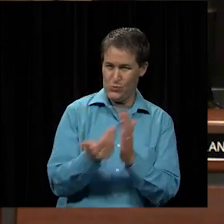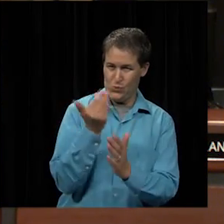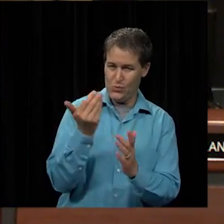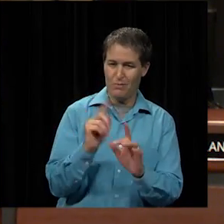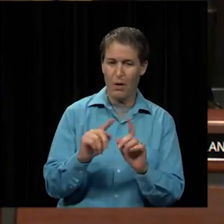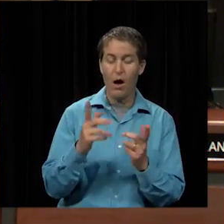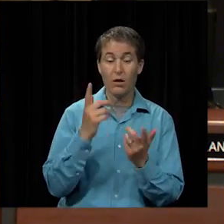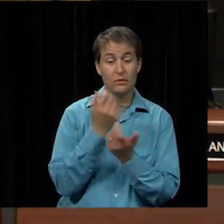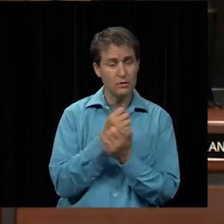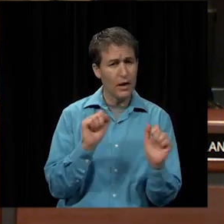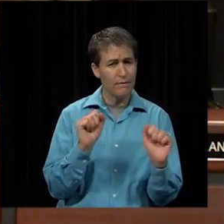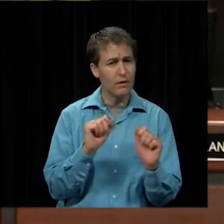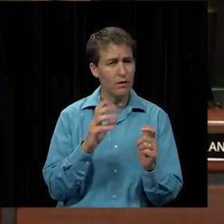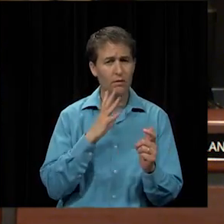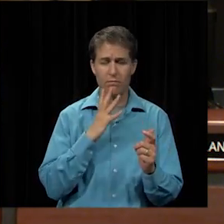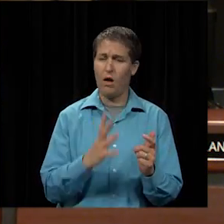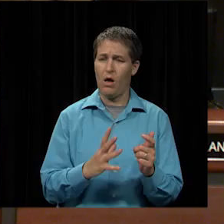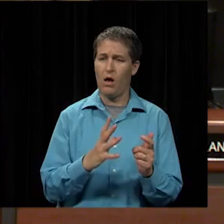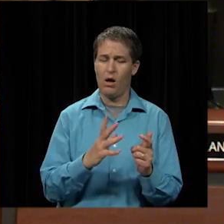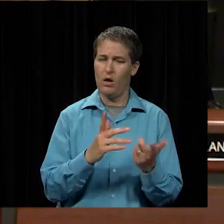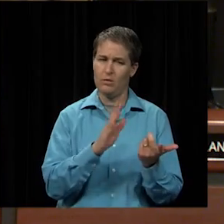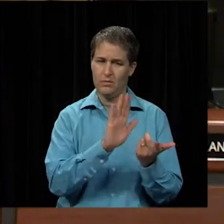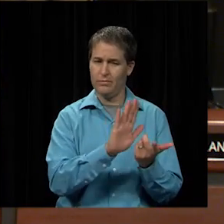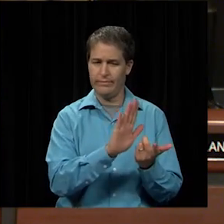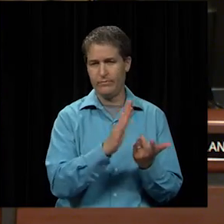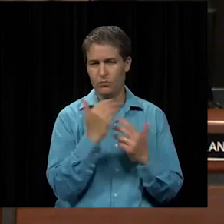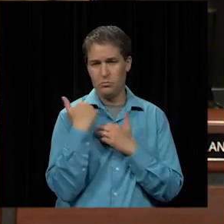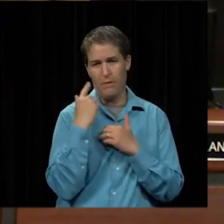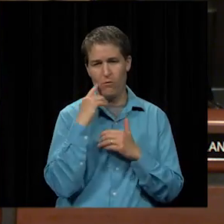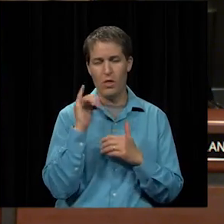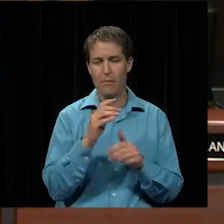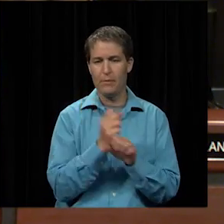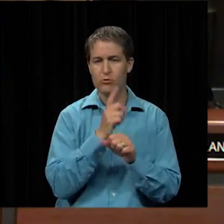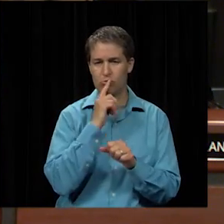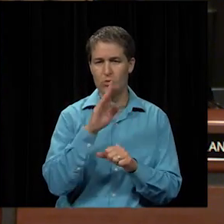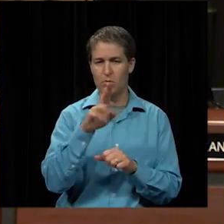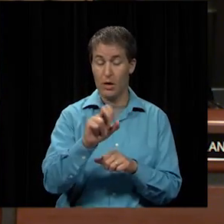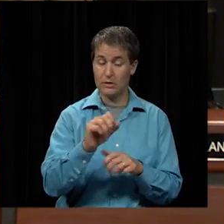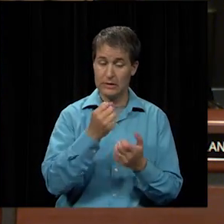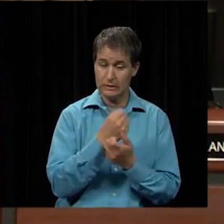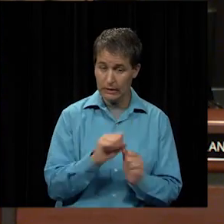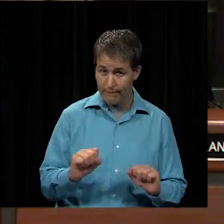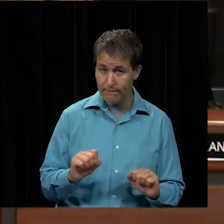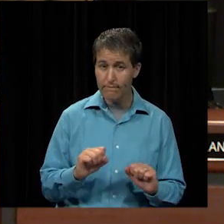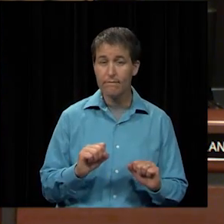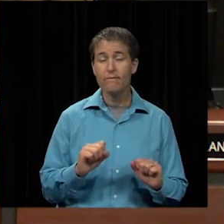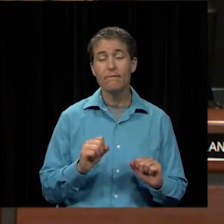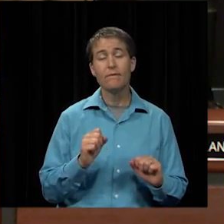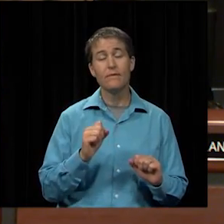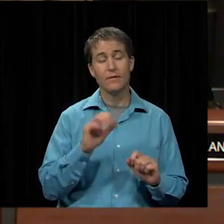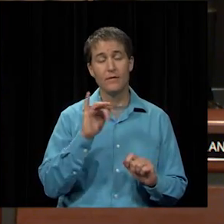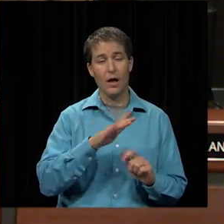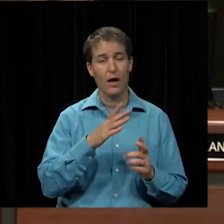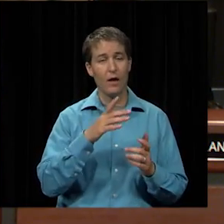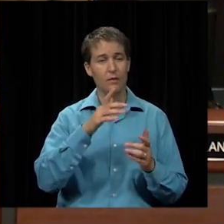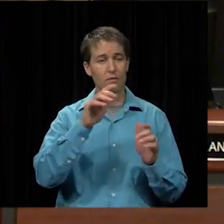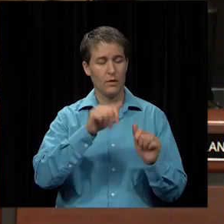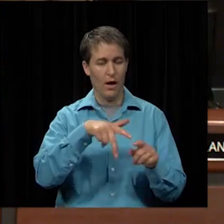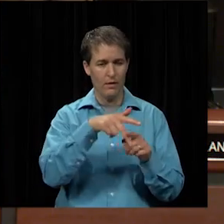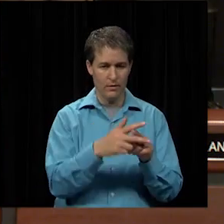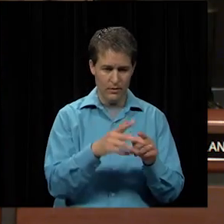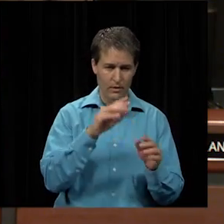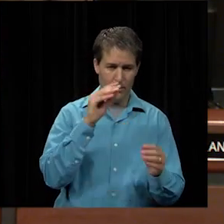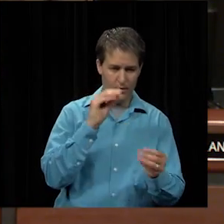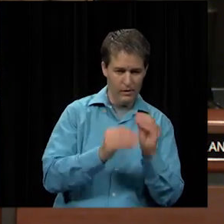standpoint we hold first student accountable for that to make sure that the bus is safe and that it's serviceable and that is well